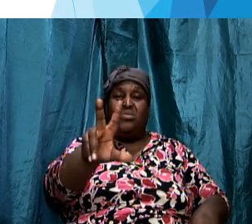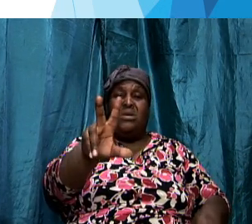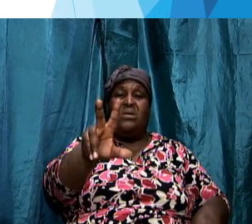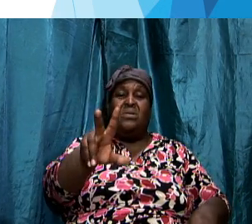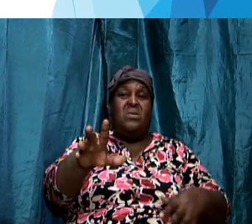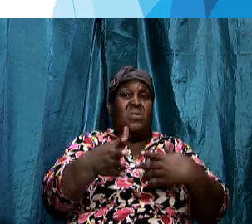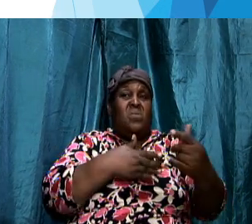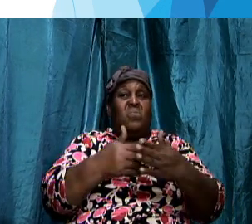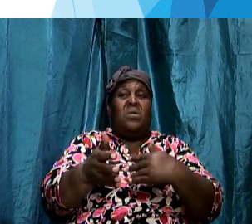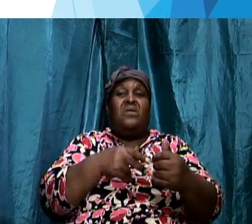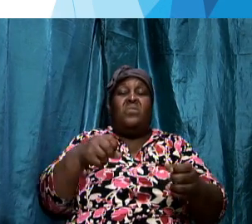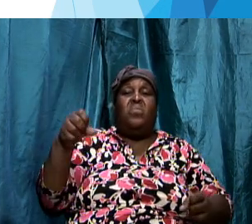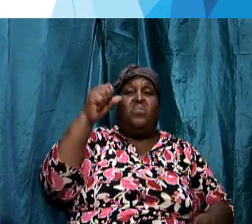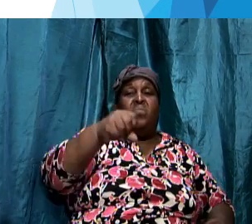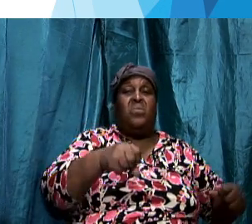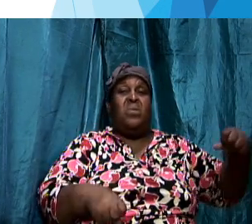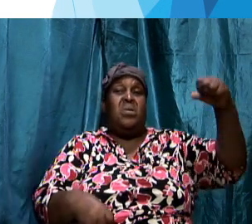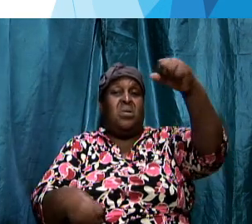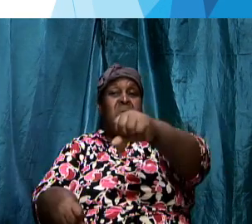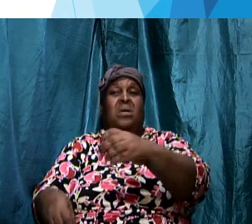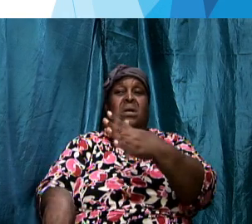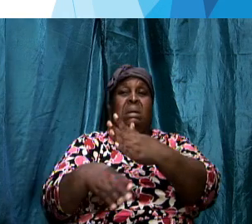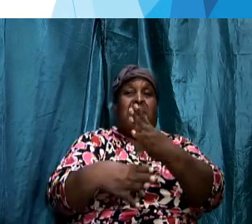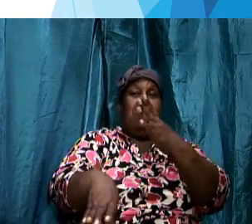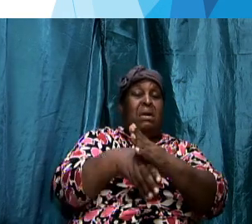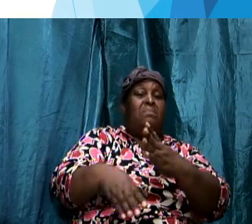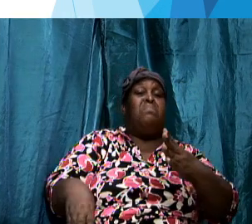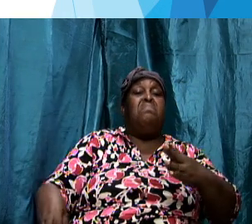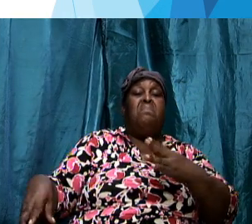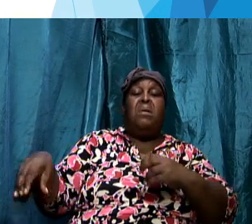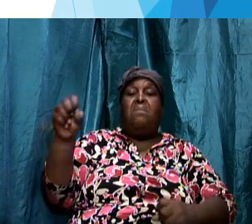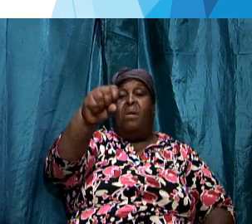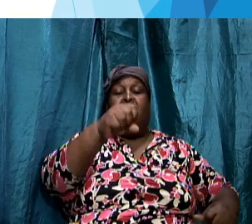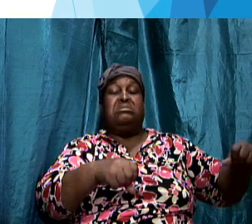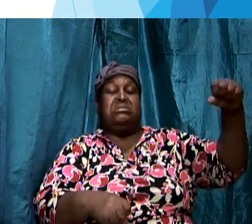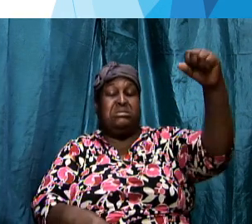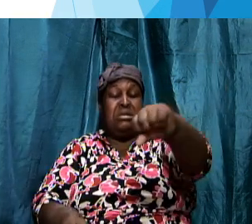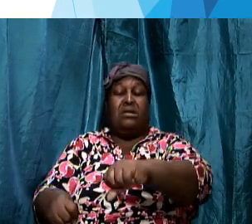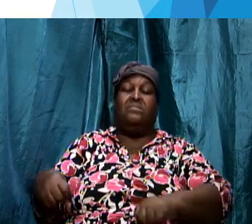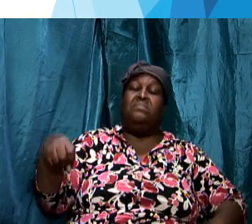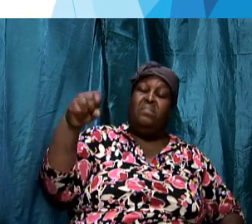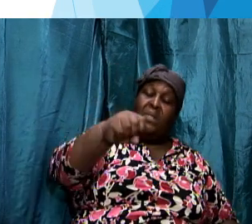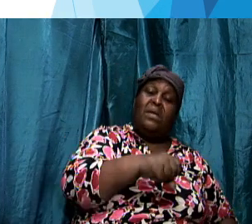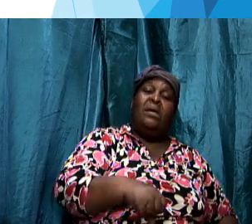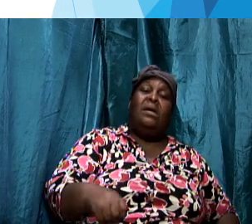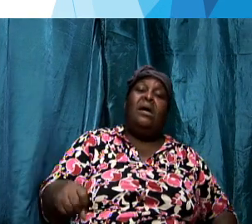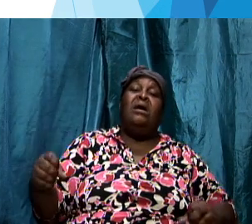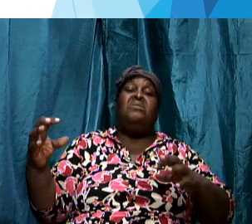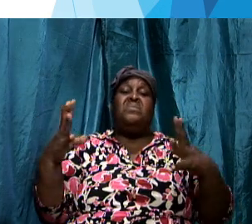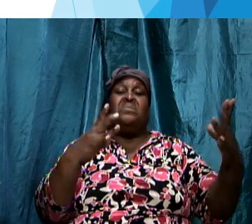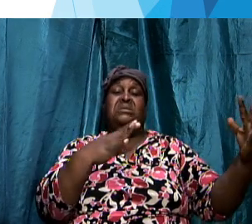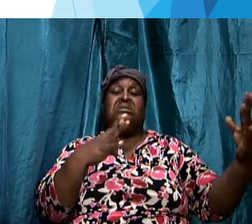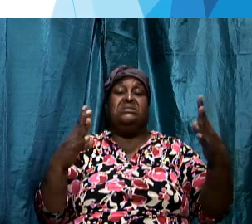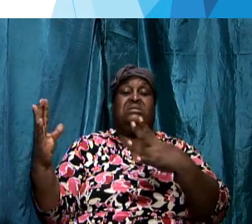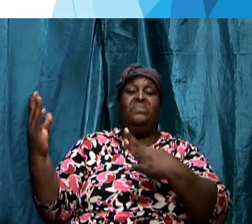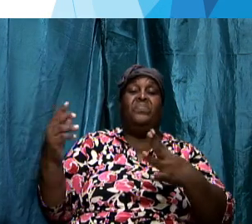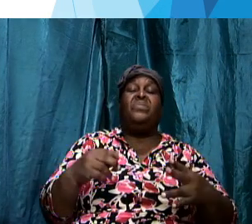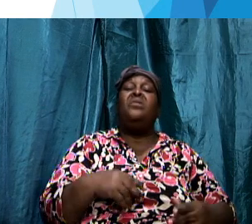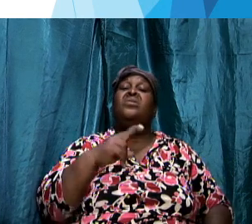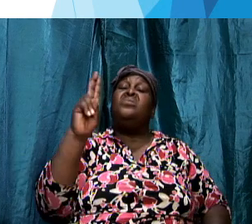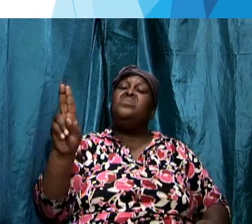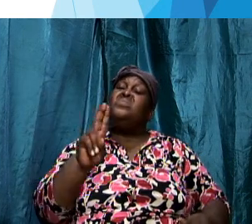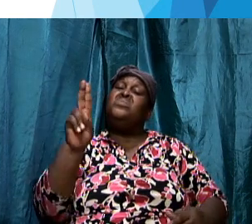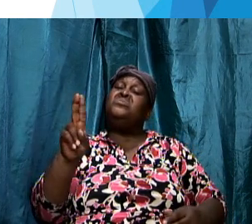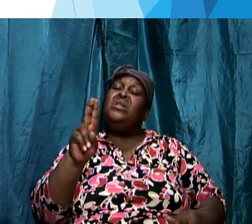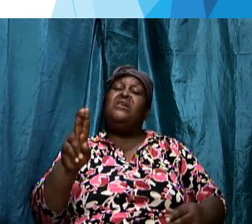wrestling or the physical boxing one of these three sports and it usually is